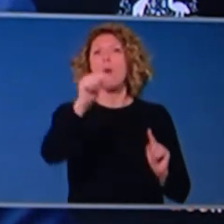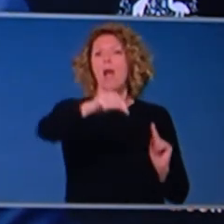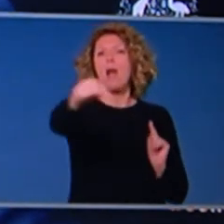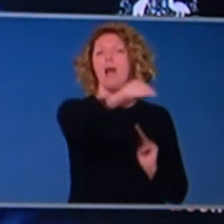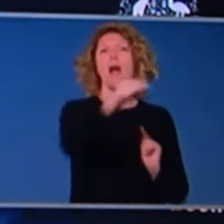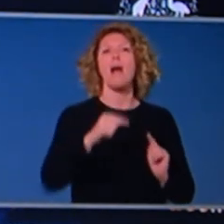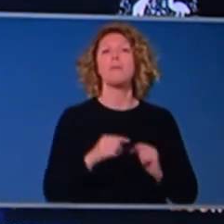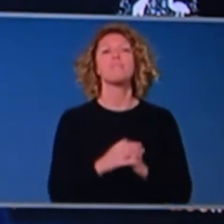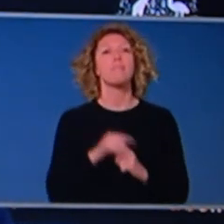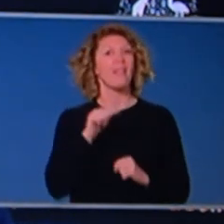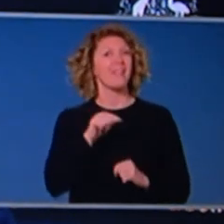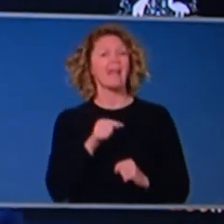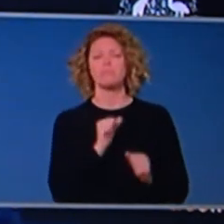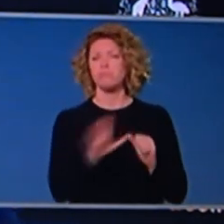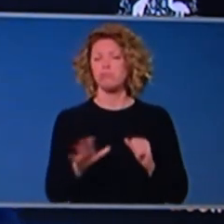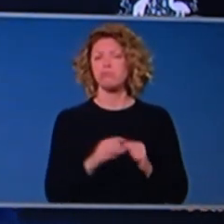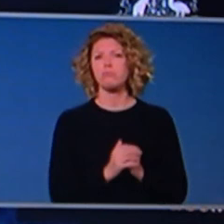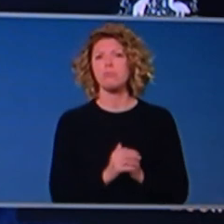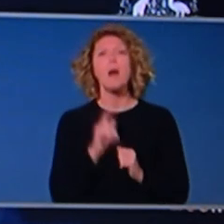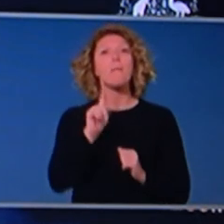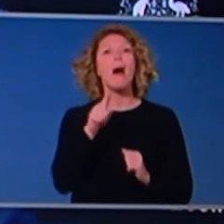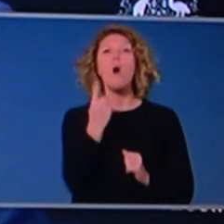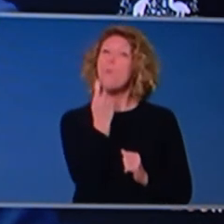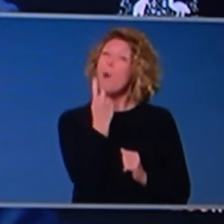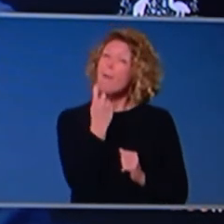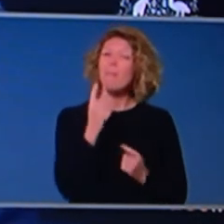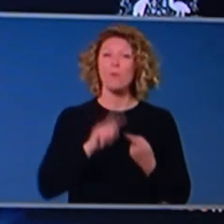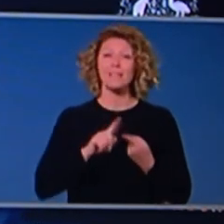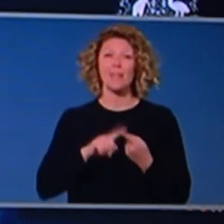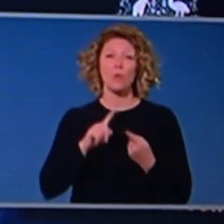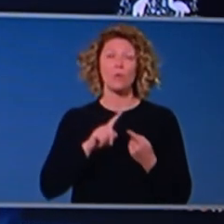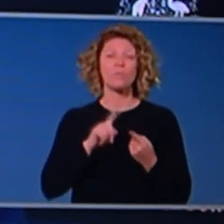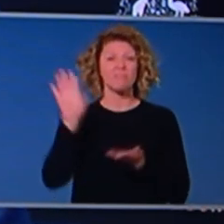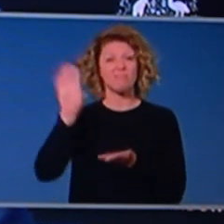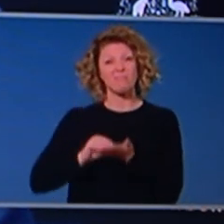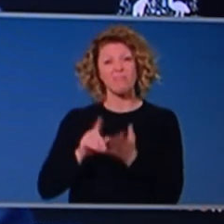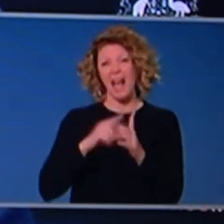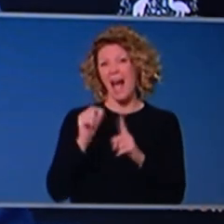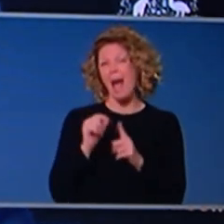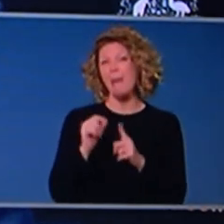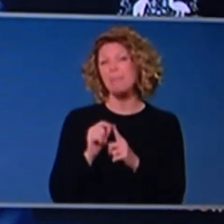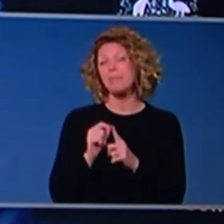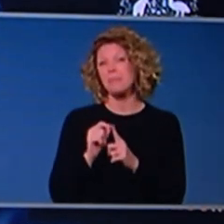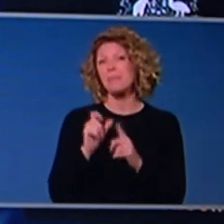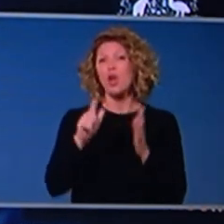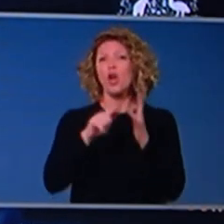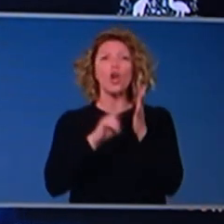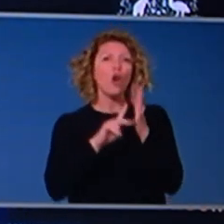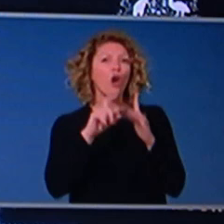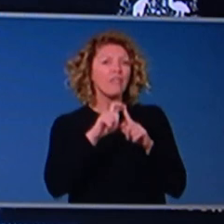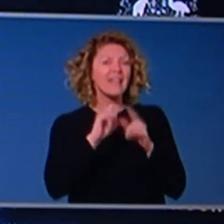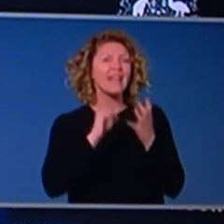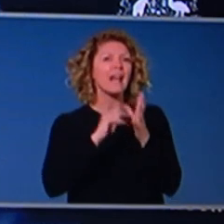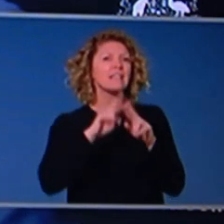for the app uptake. And that's not green at the moment. As the Prime Minister has said, we need the app uptake to be